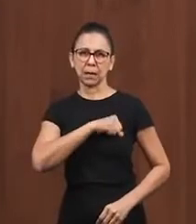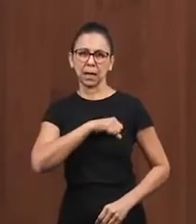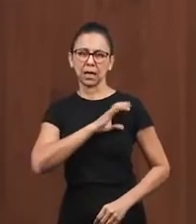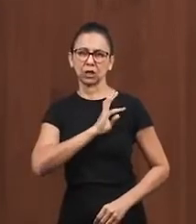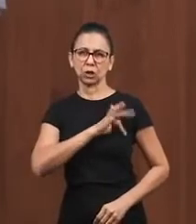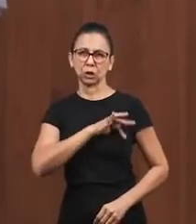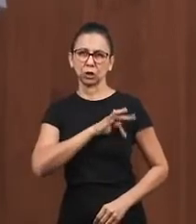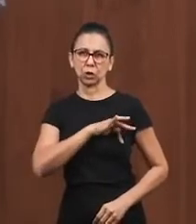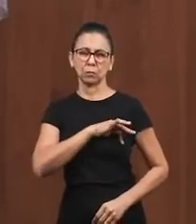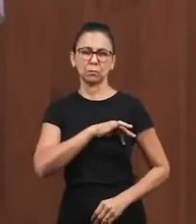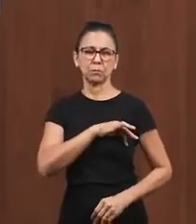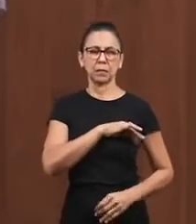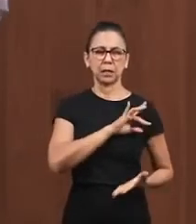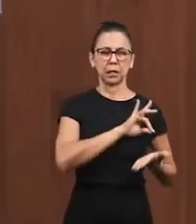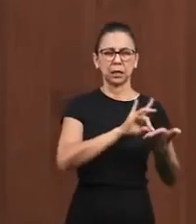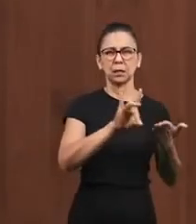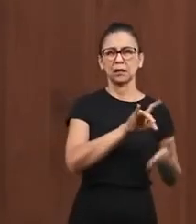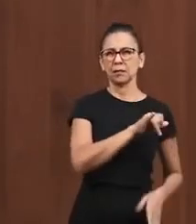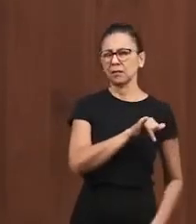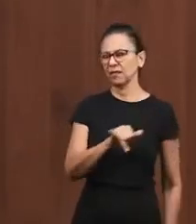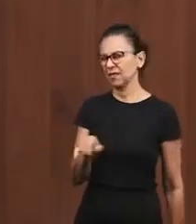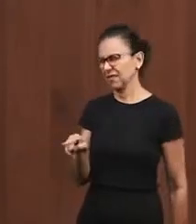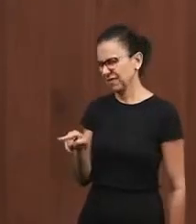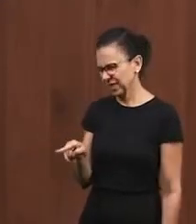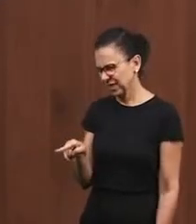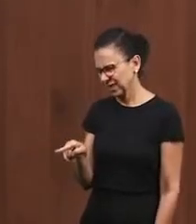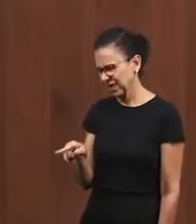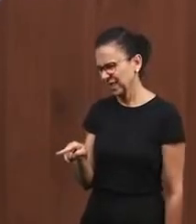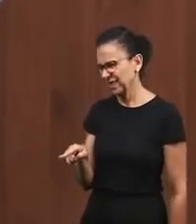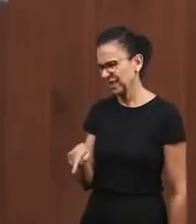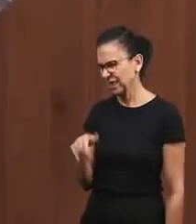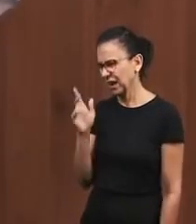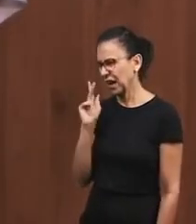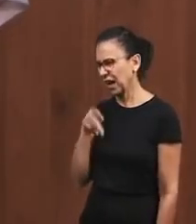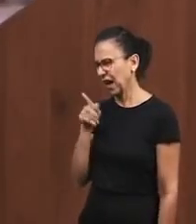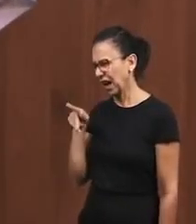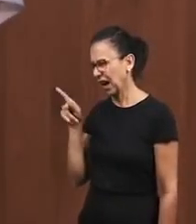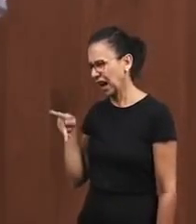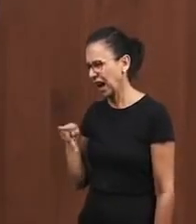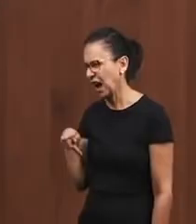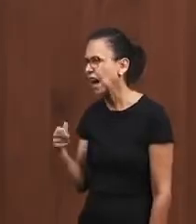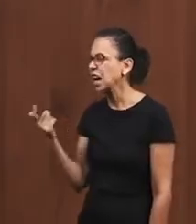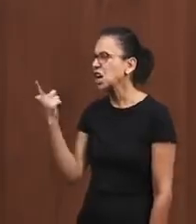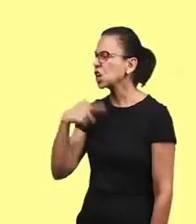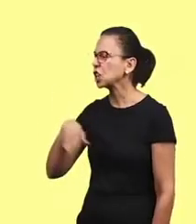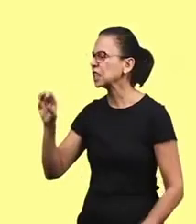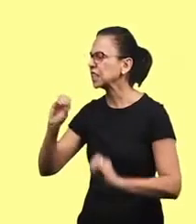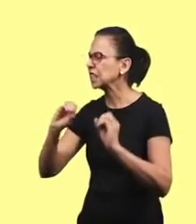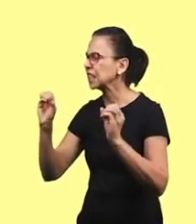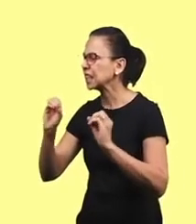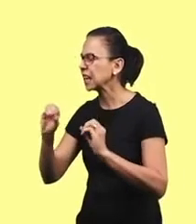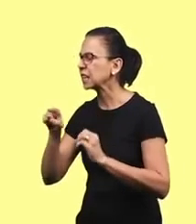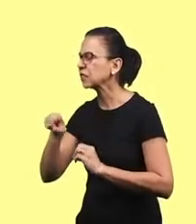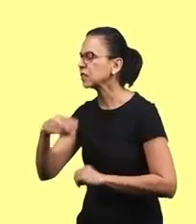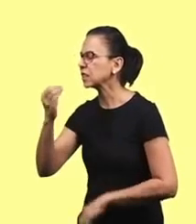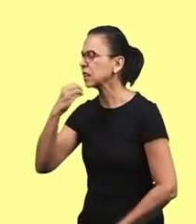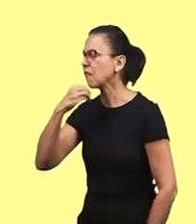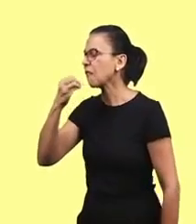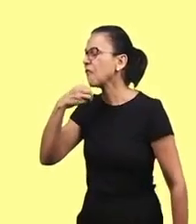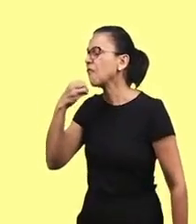Sambalot and Tobiah would say you are not going to be able to build those walls you are weak